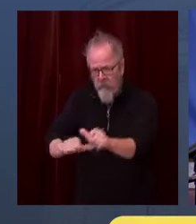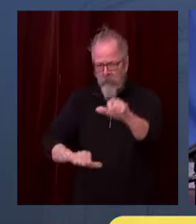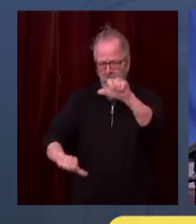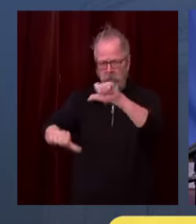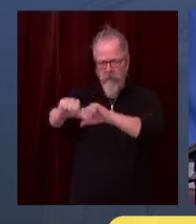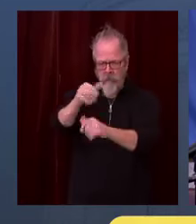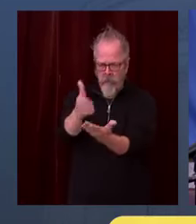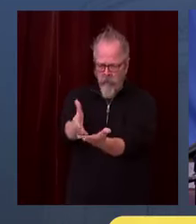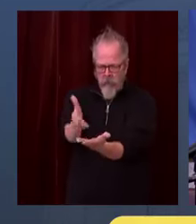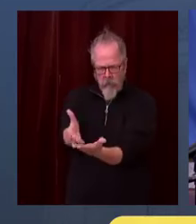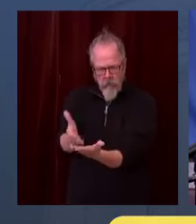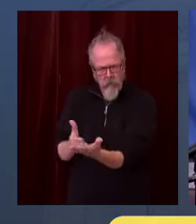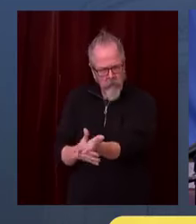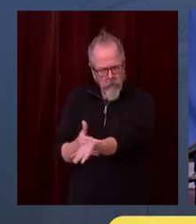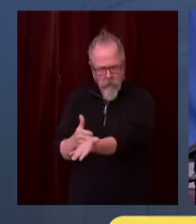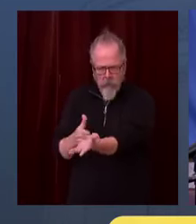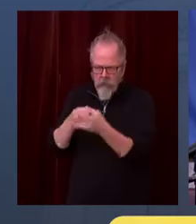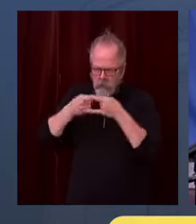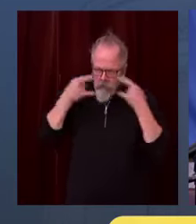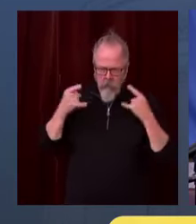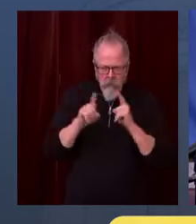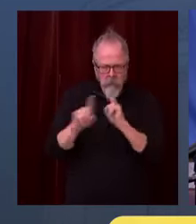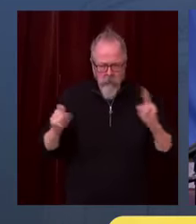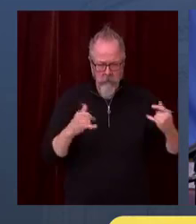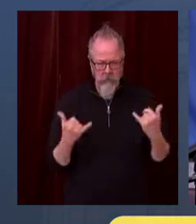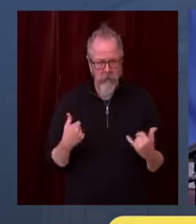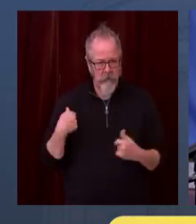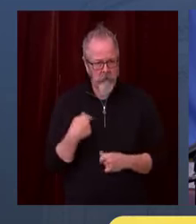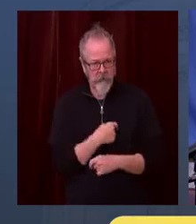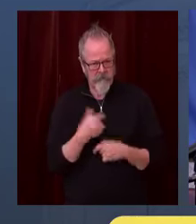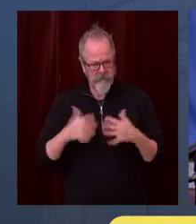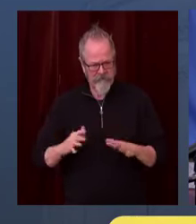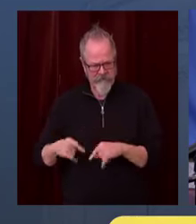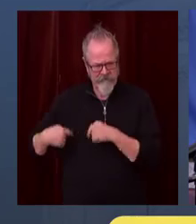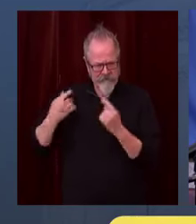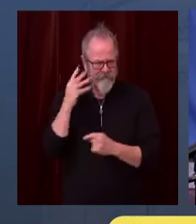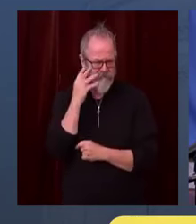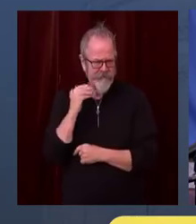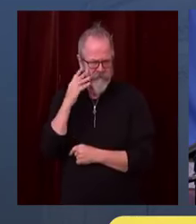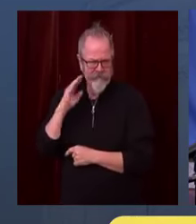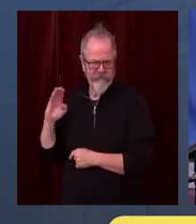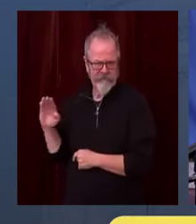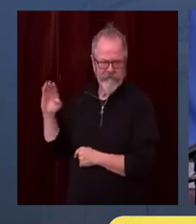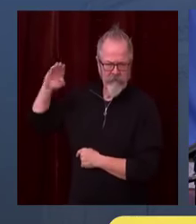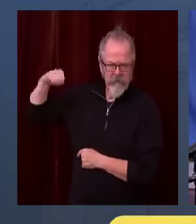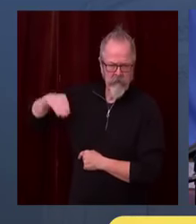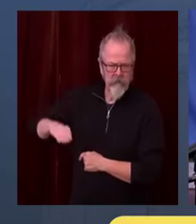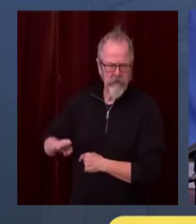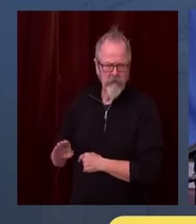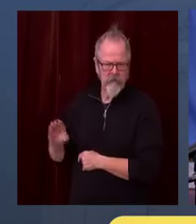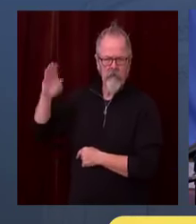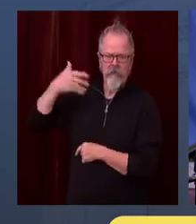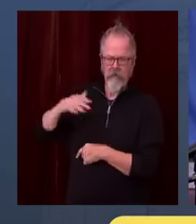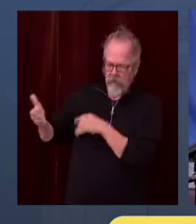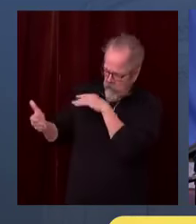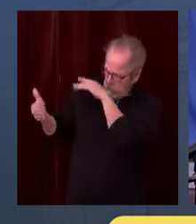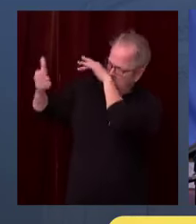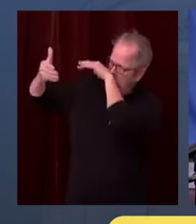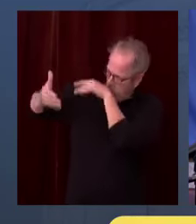We can very confidently assume where the risk is based on the science of how this disease spreads.